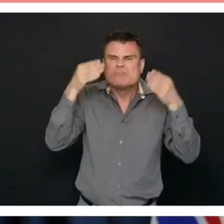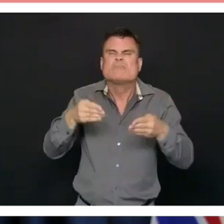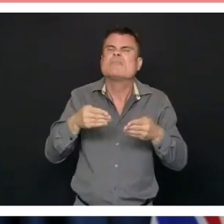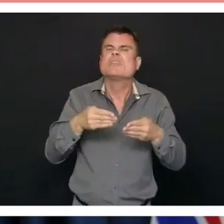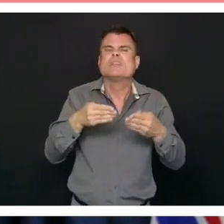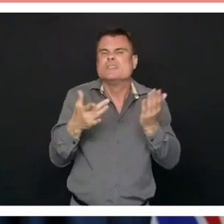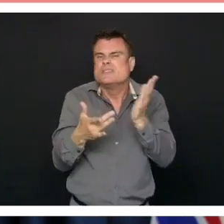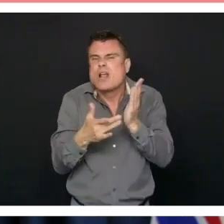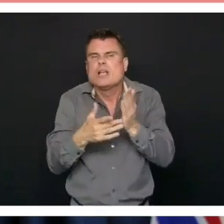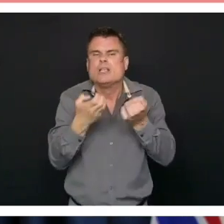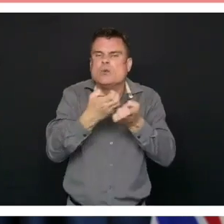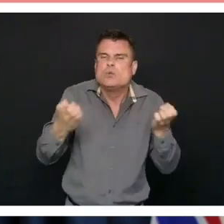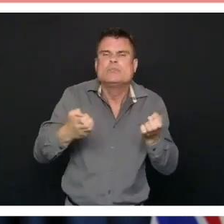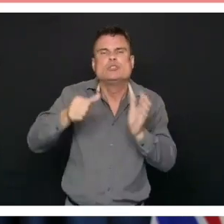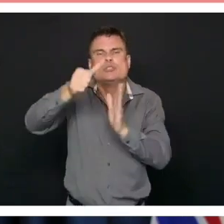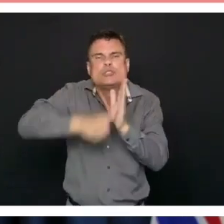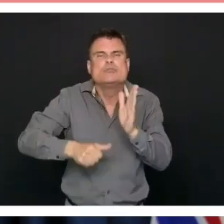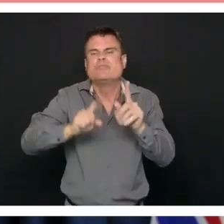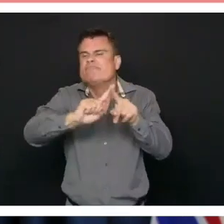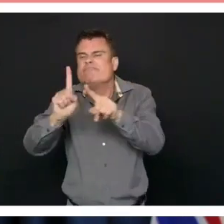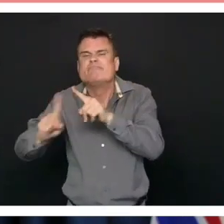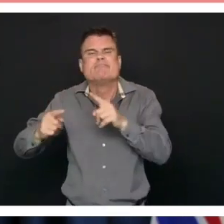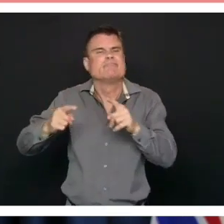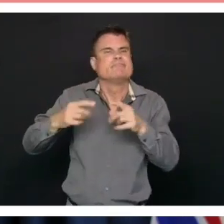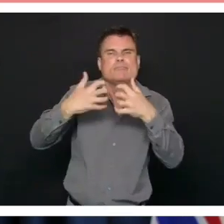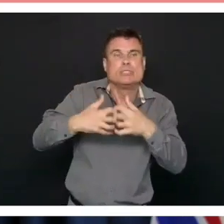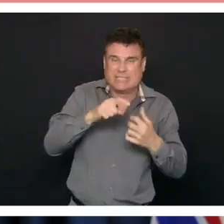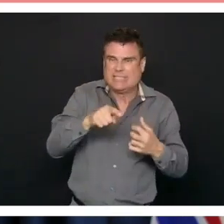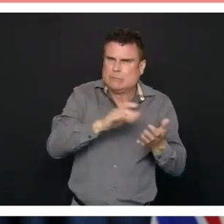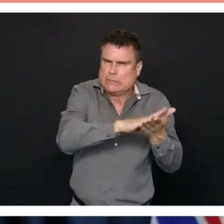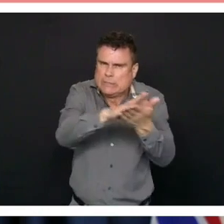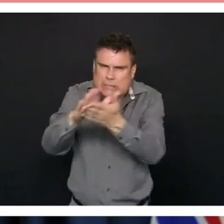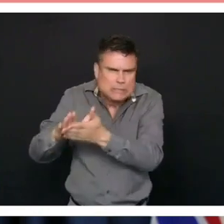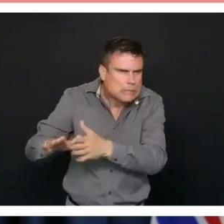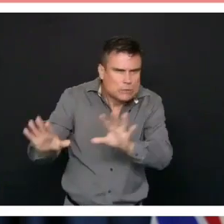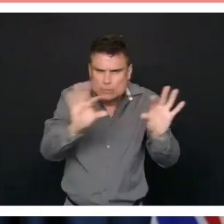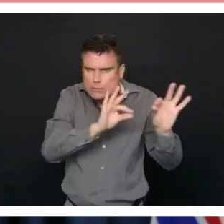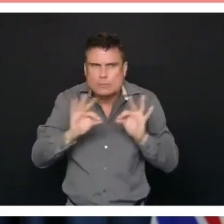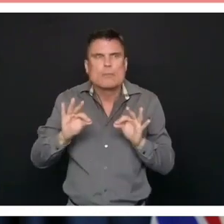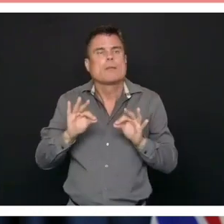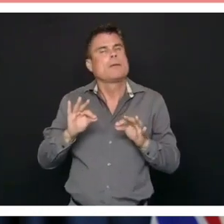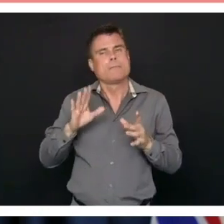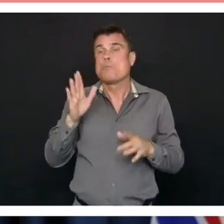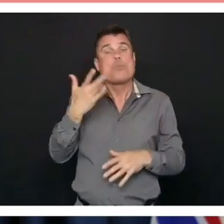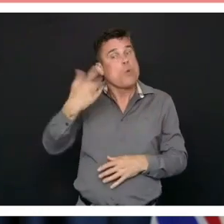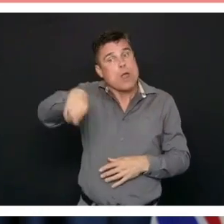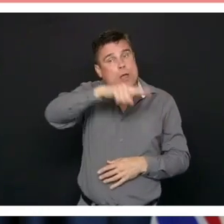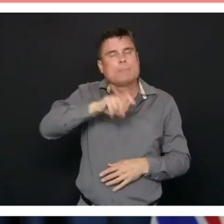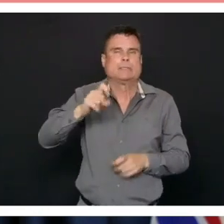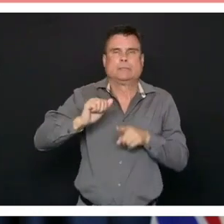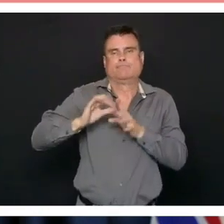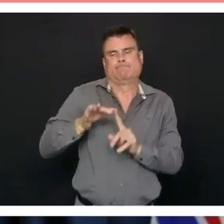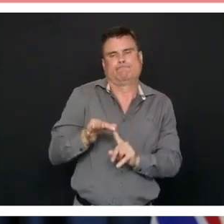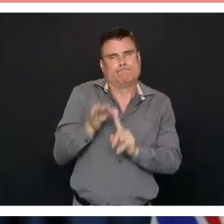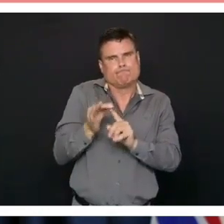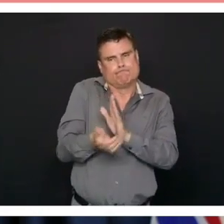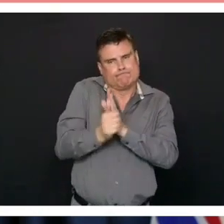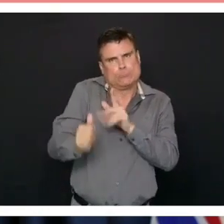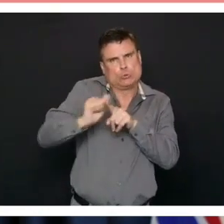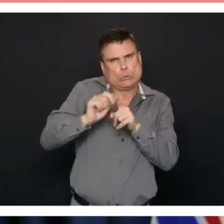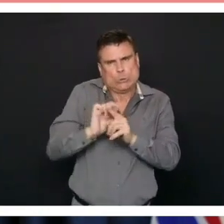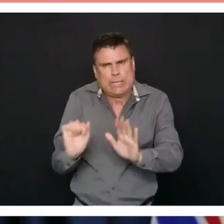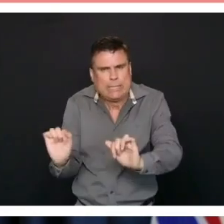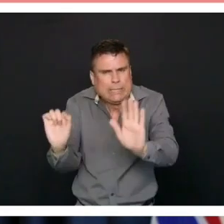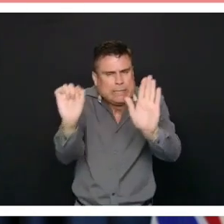require a significant investment across the system as we spoke of in the technical briefing that's approximately 400 nurses. Okay.